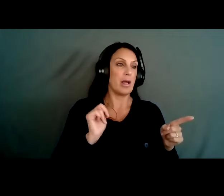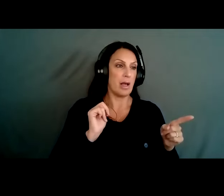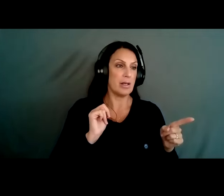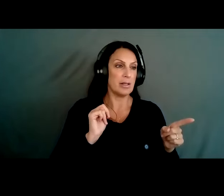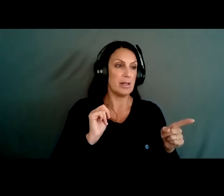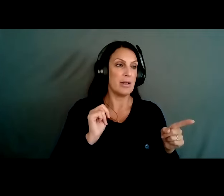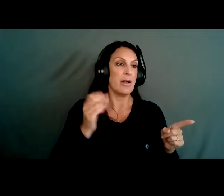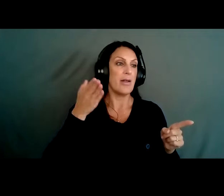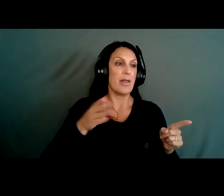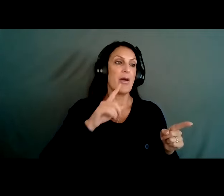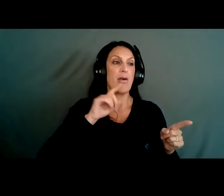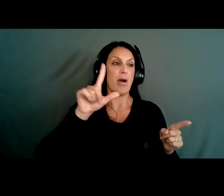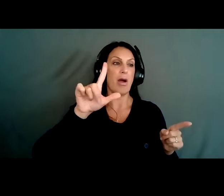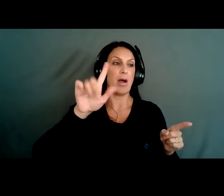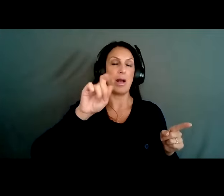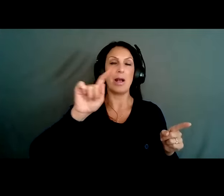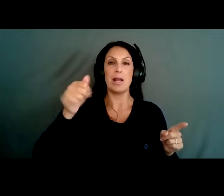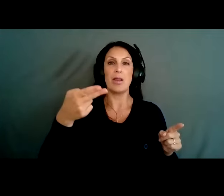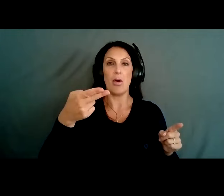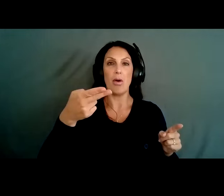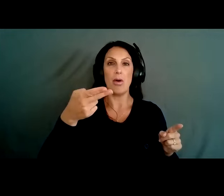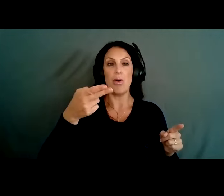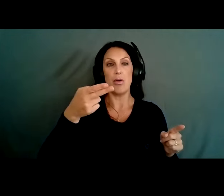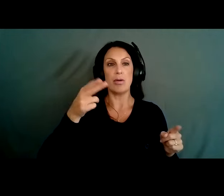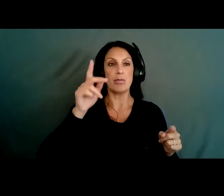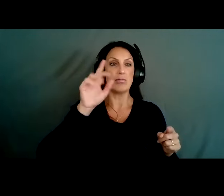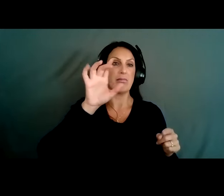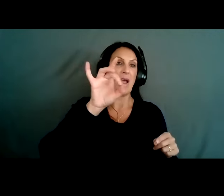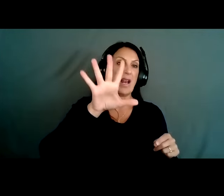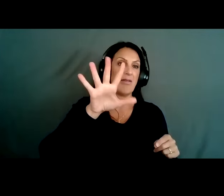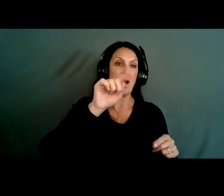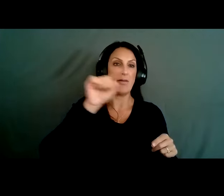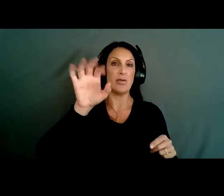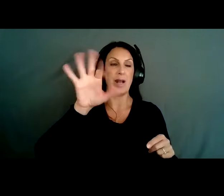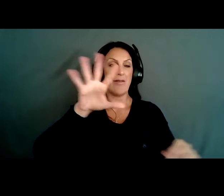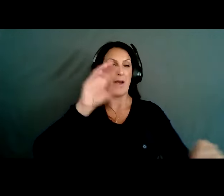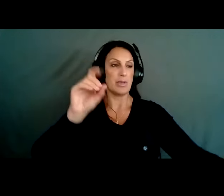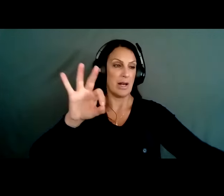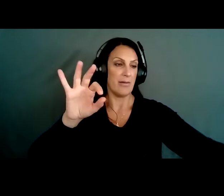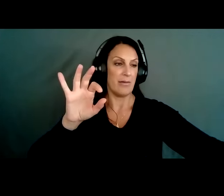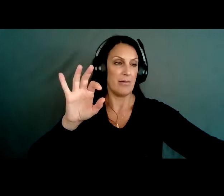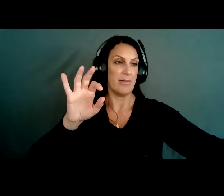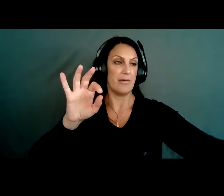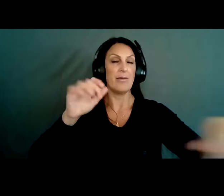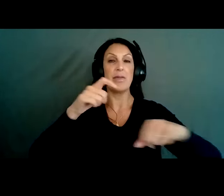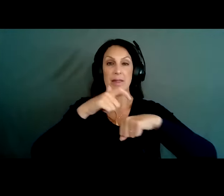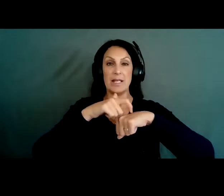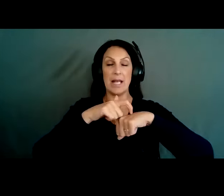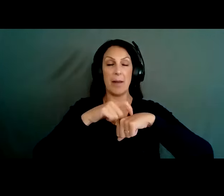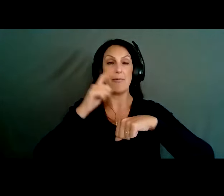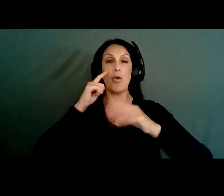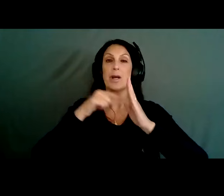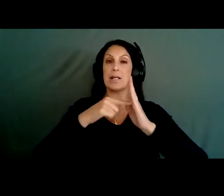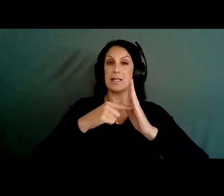they are lethal in 85 to 95% of the time. Now, on the flip side of the spectrum from this is, for example,